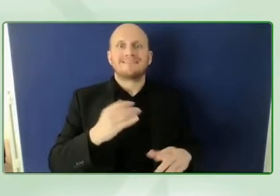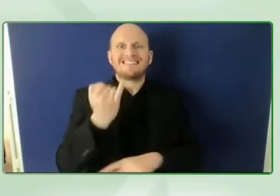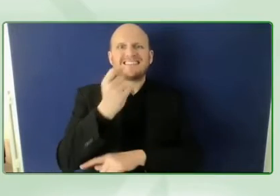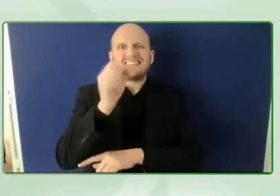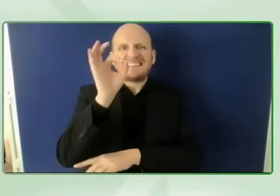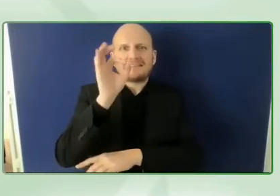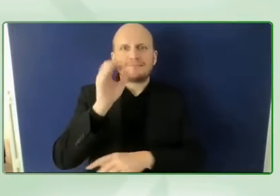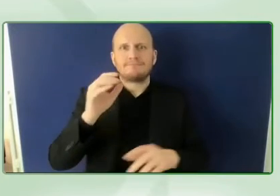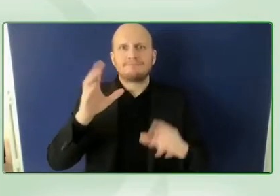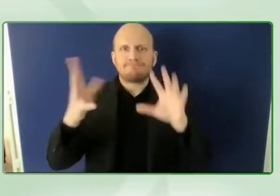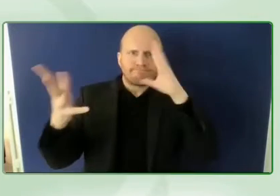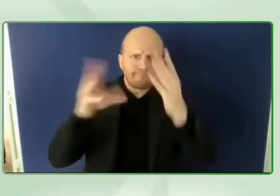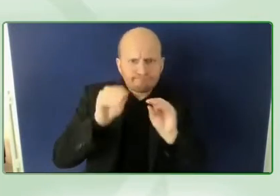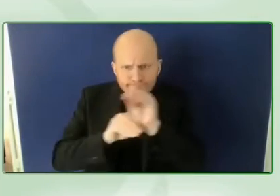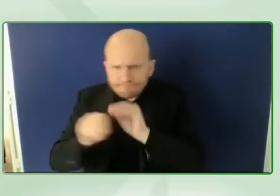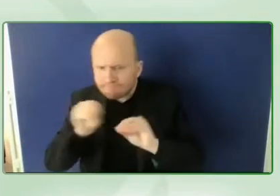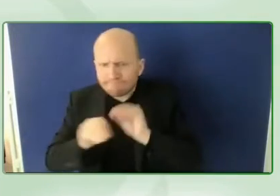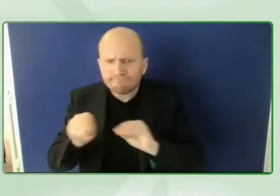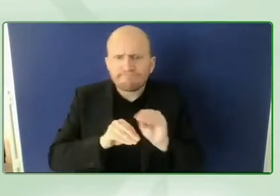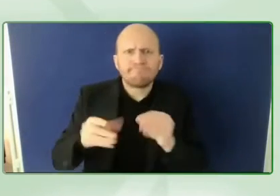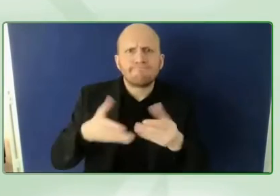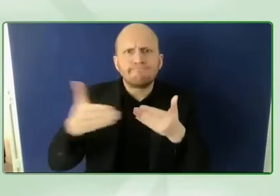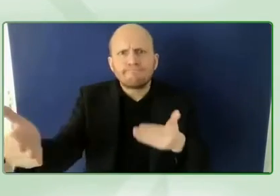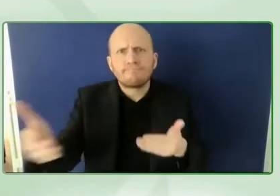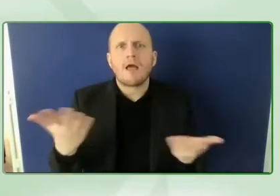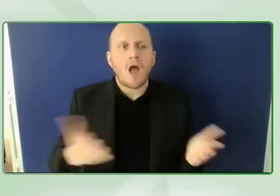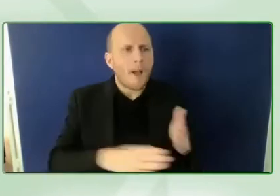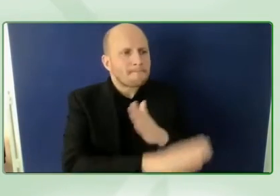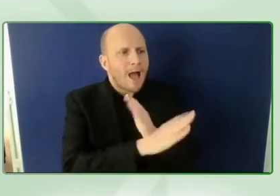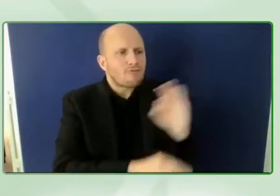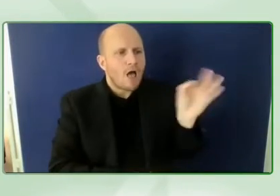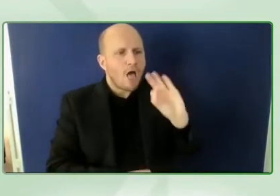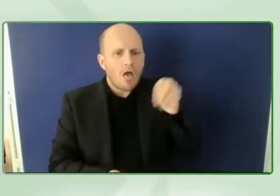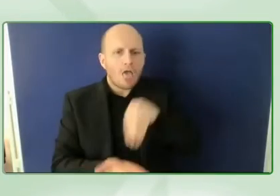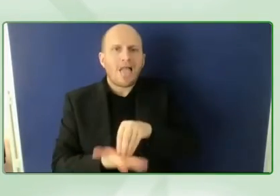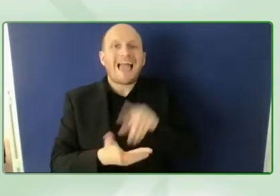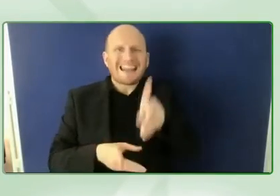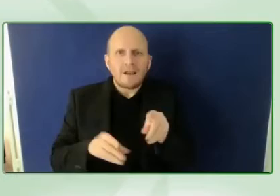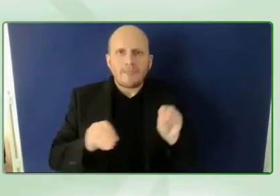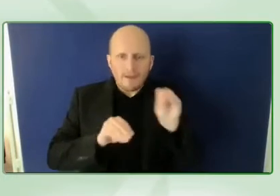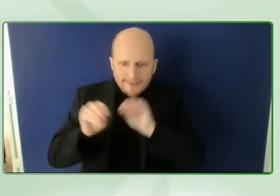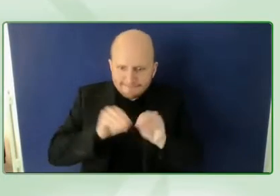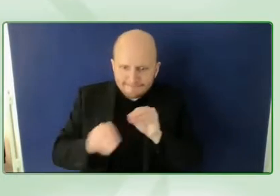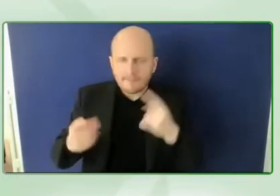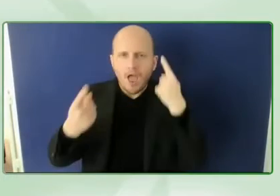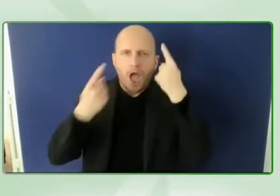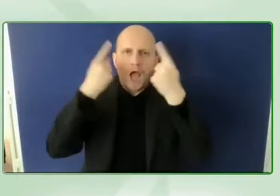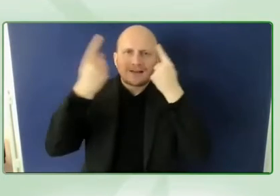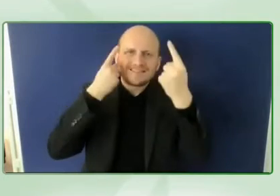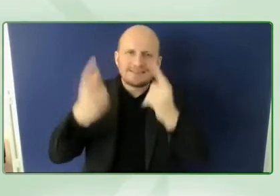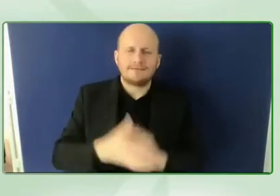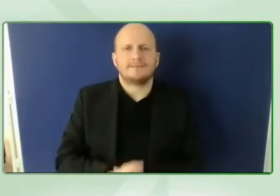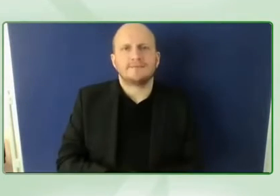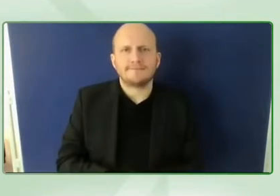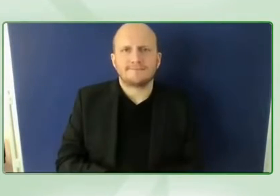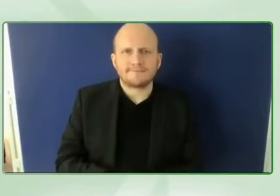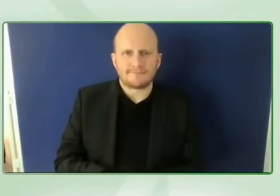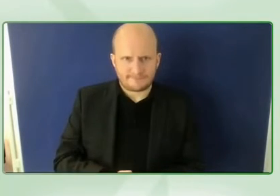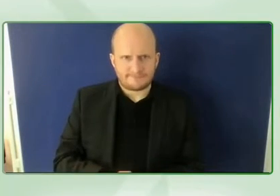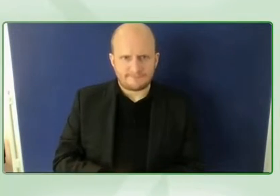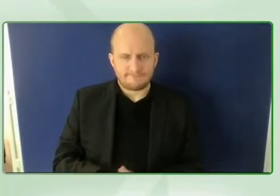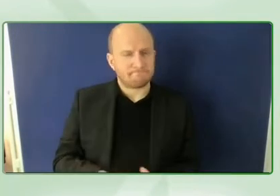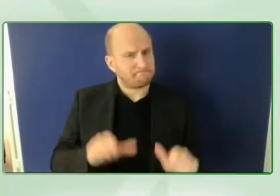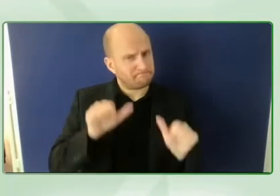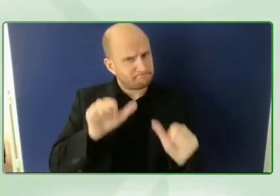which was one of the 20 founding organizations of the campaign and i think it's really to look and take a solution oriented